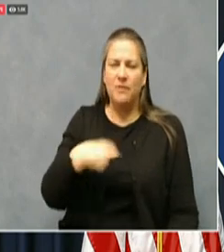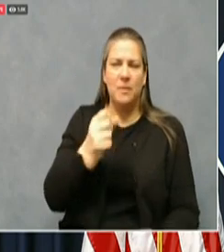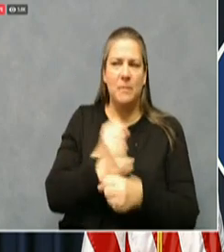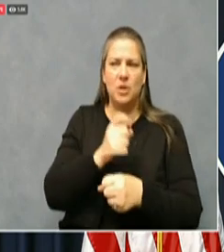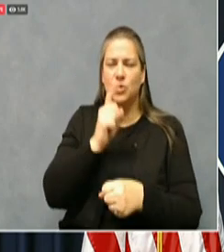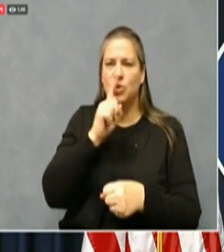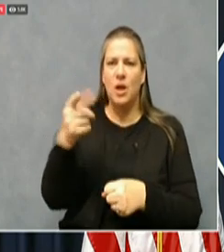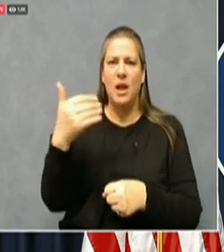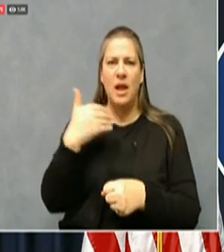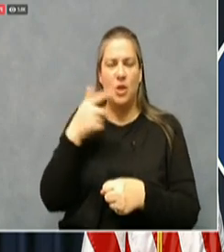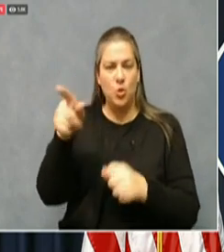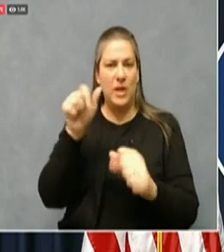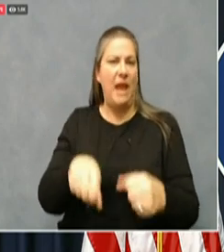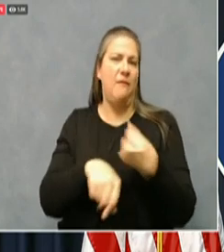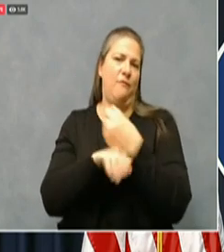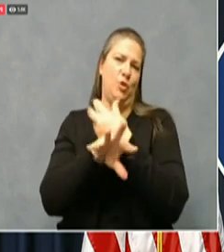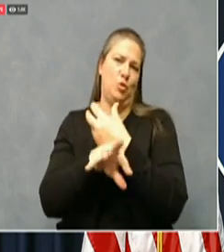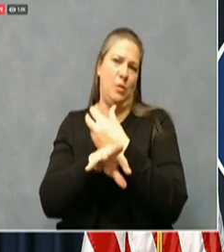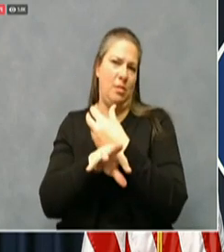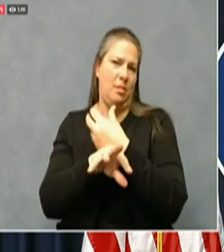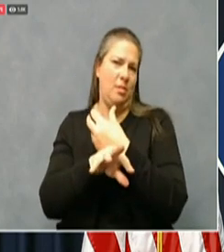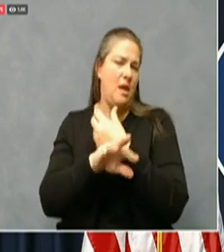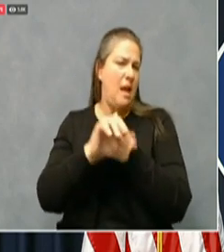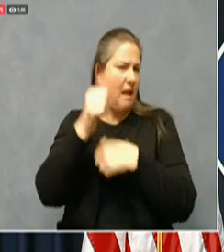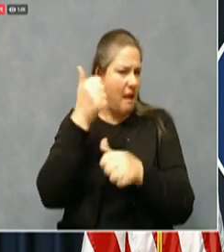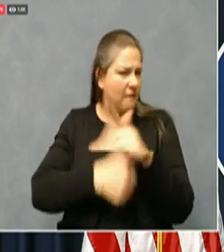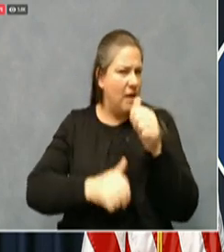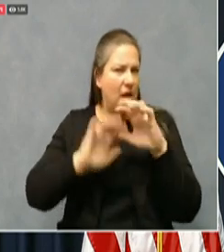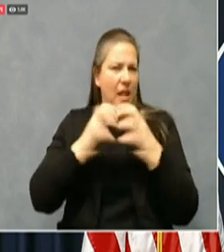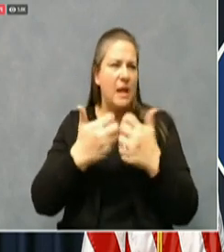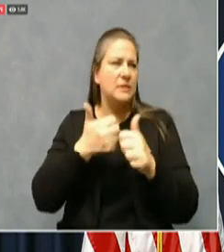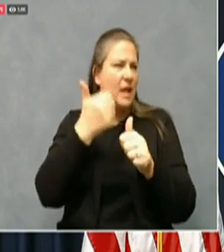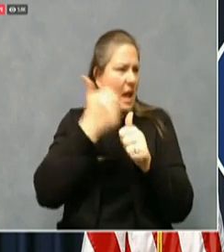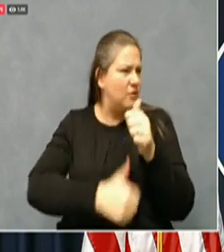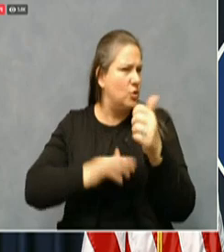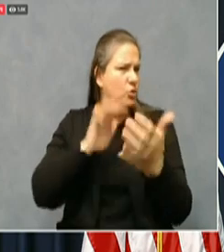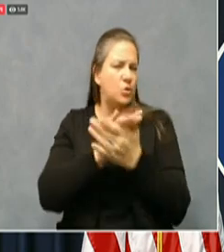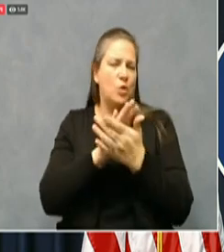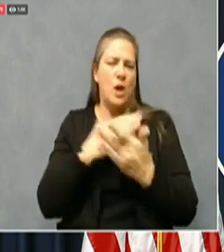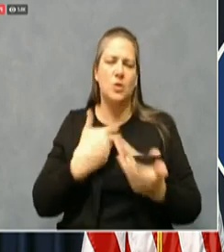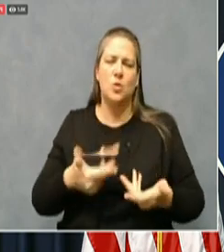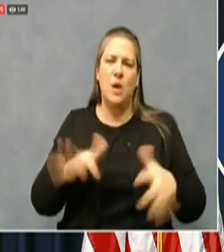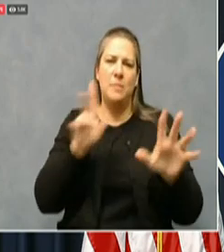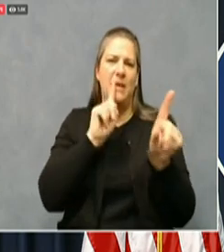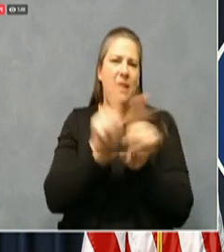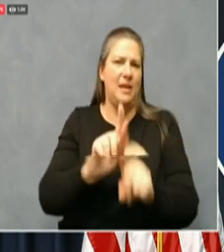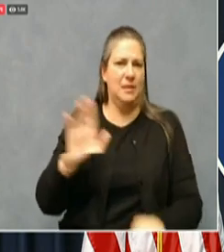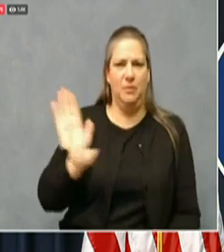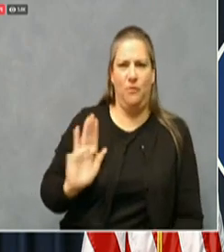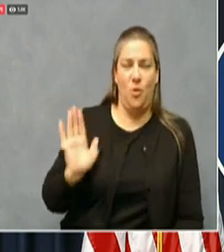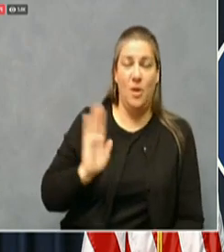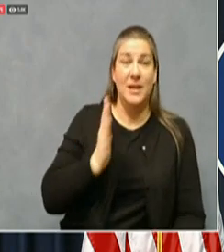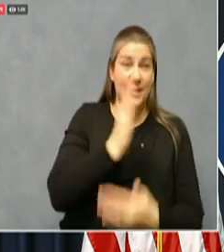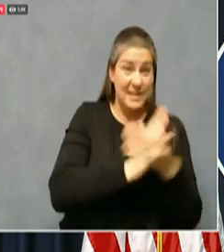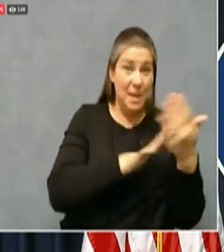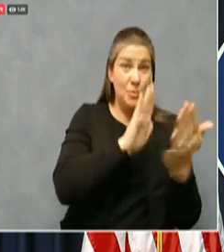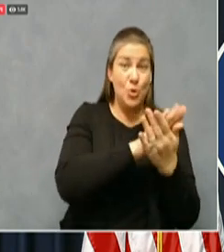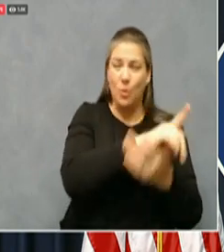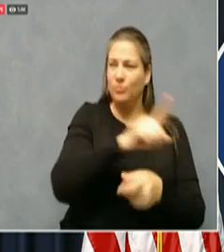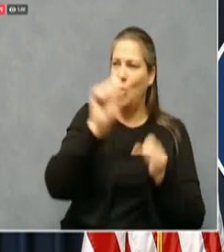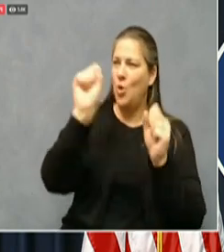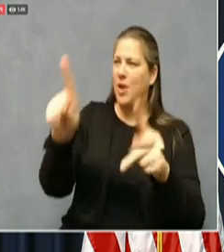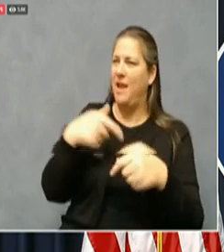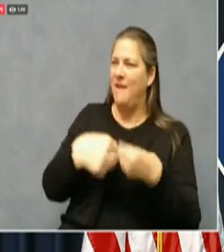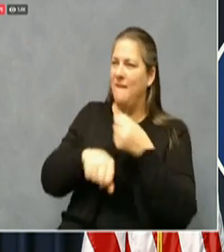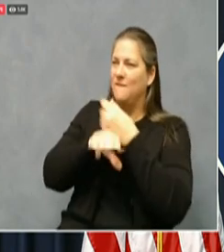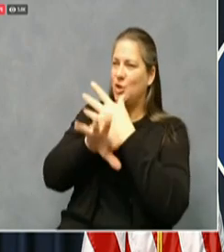for every class in every school and we don't end up in a situation that we saw before where some schools would say, Okay, we have a virtual option, but there are